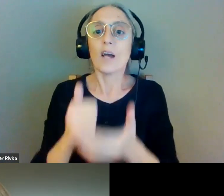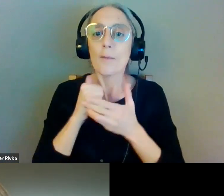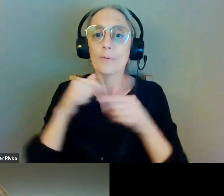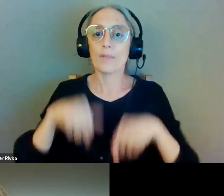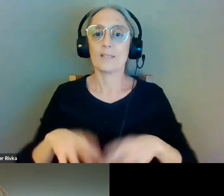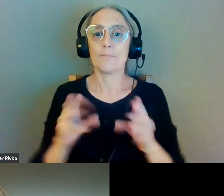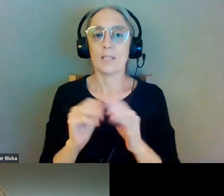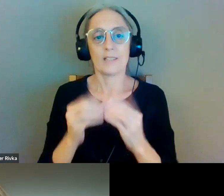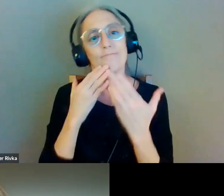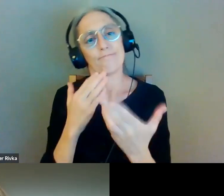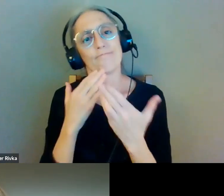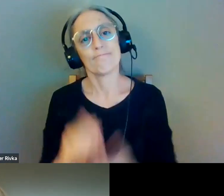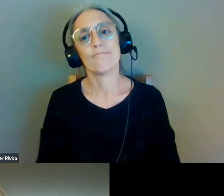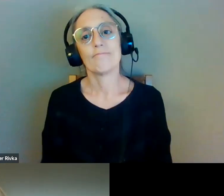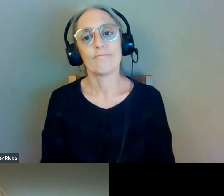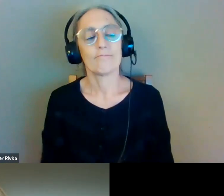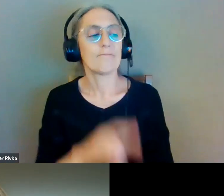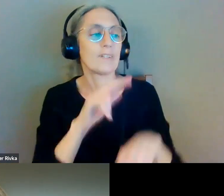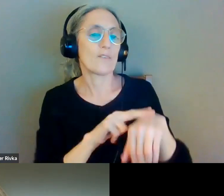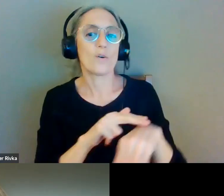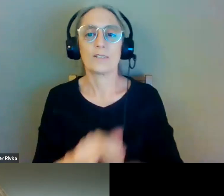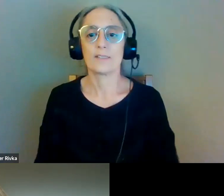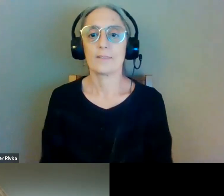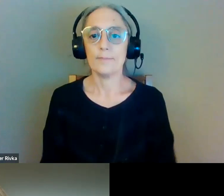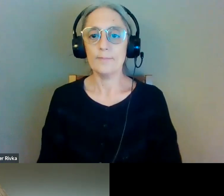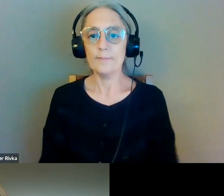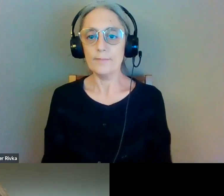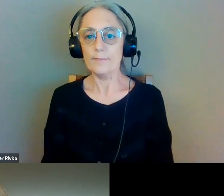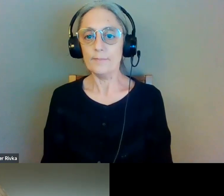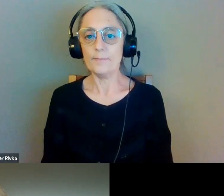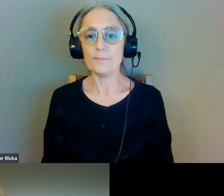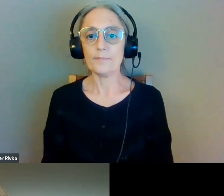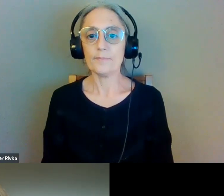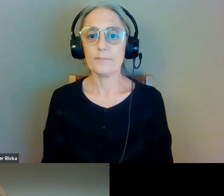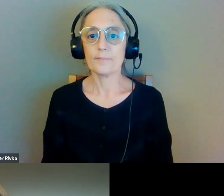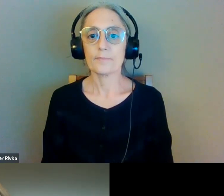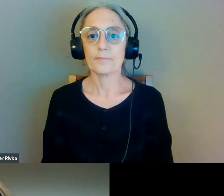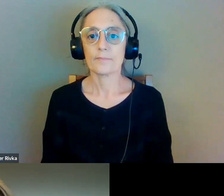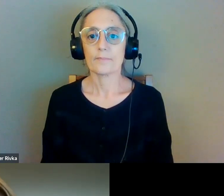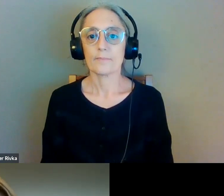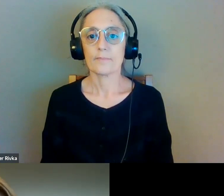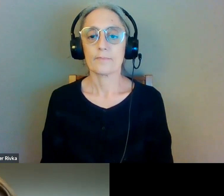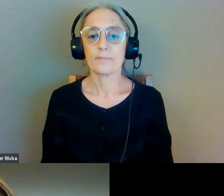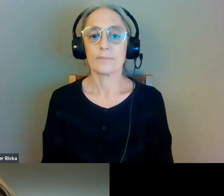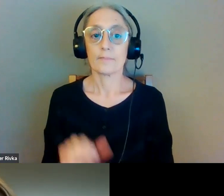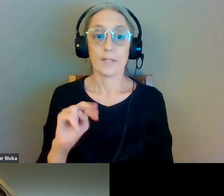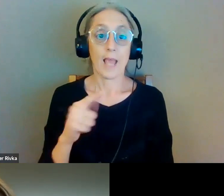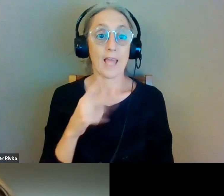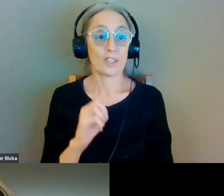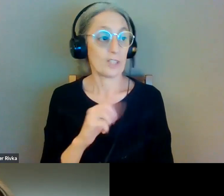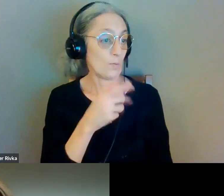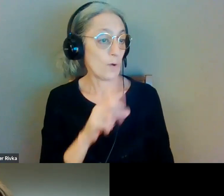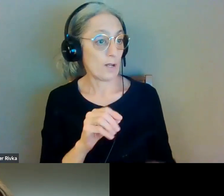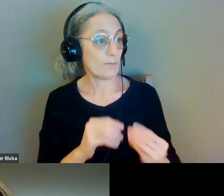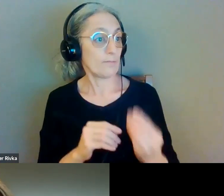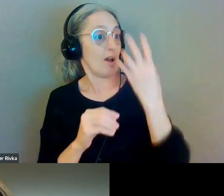all right so angie do you want to get back on and